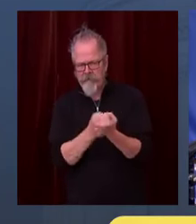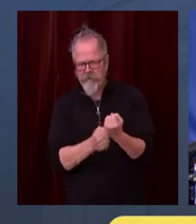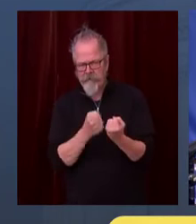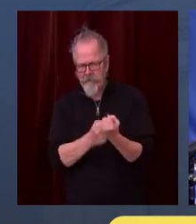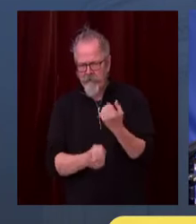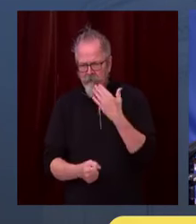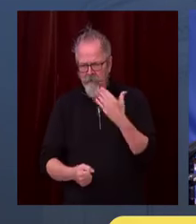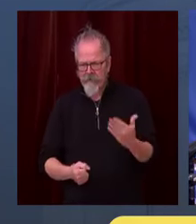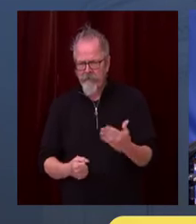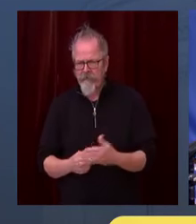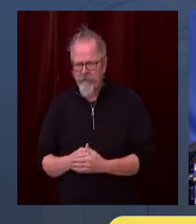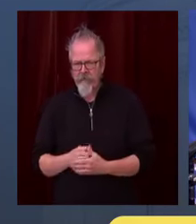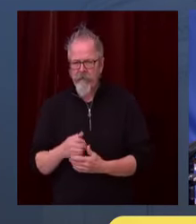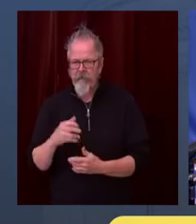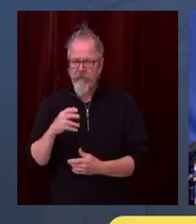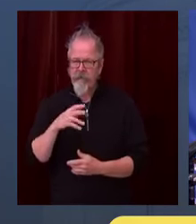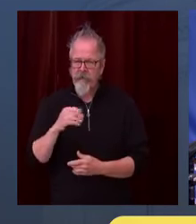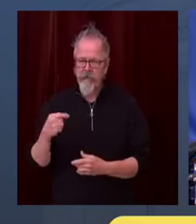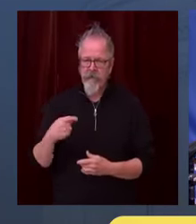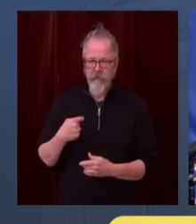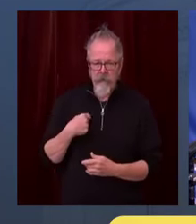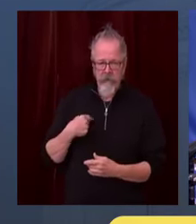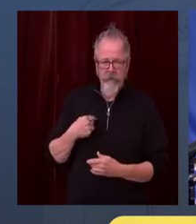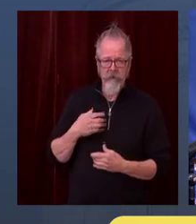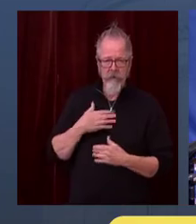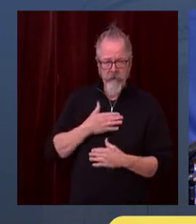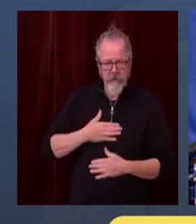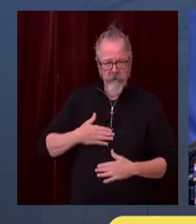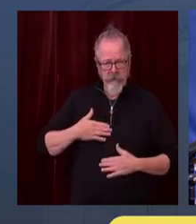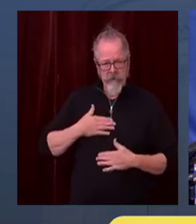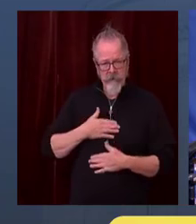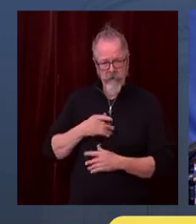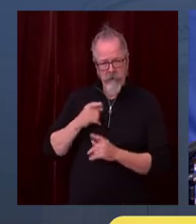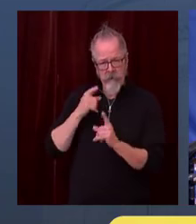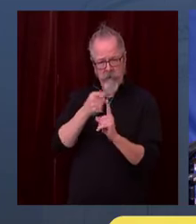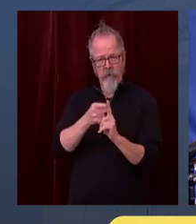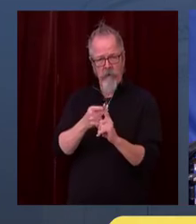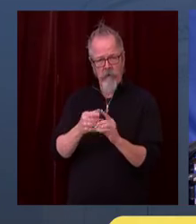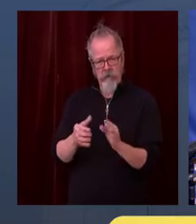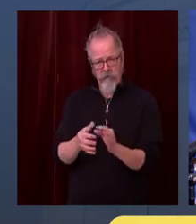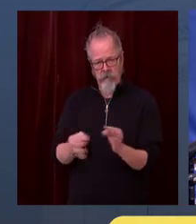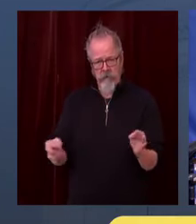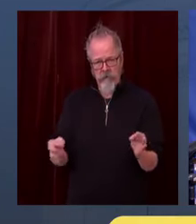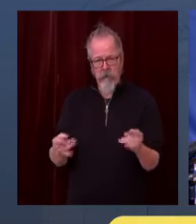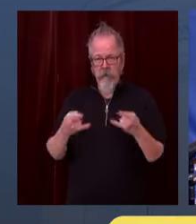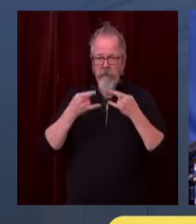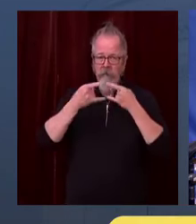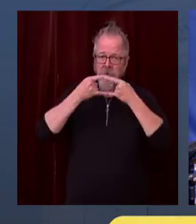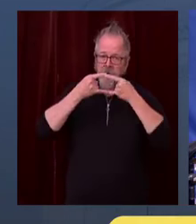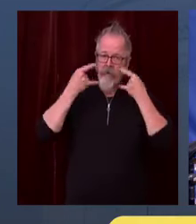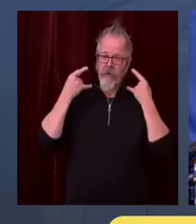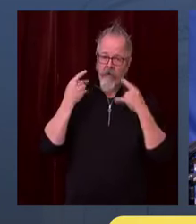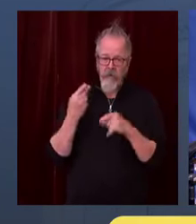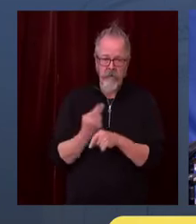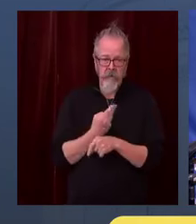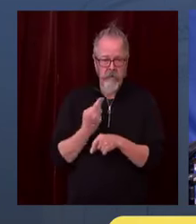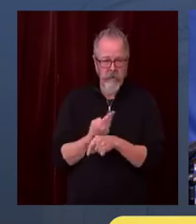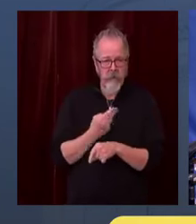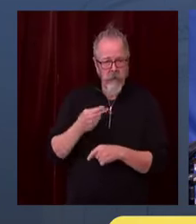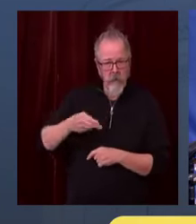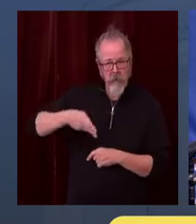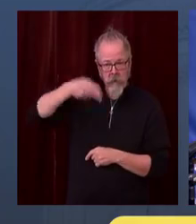giving a shout-out to the people who are helping. Look, our mask compliance has been really high in retail areas. This has been great. It's one of the reasons we've